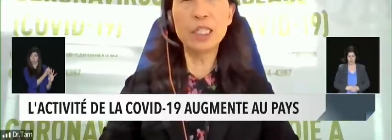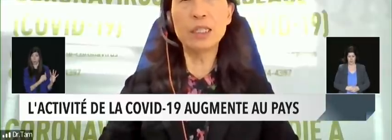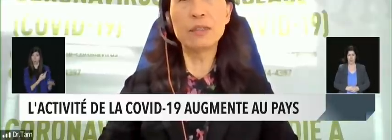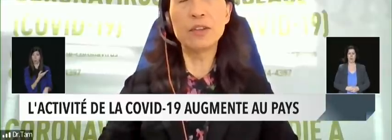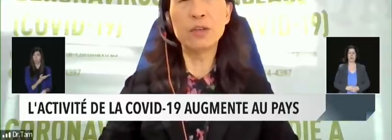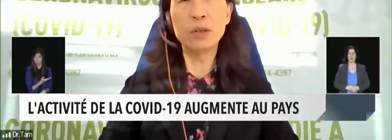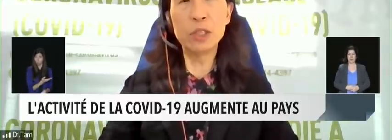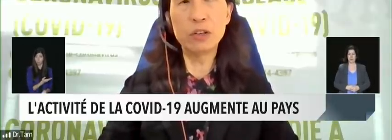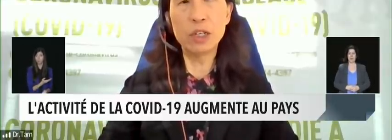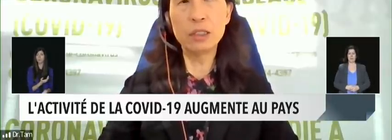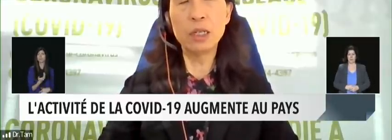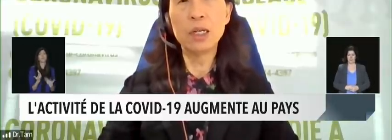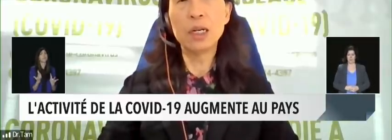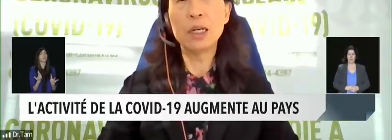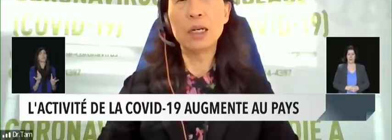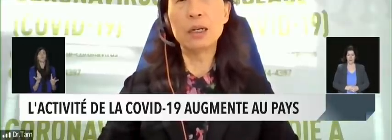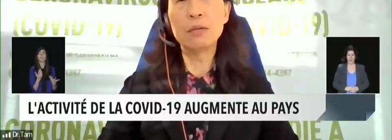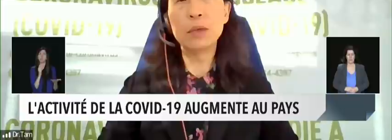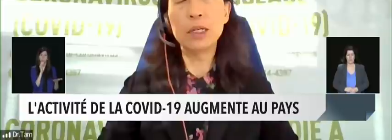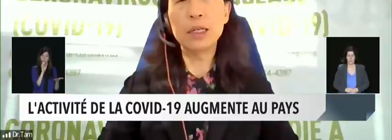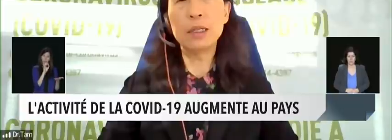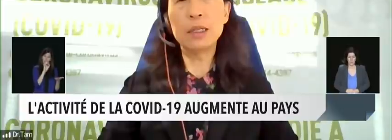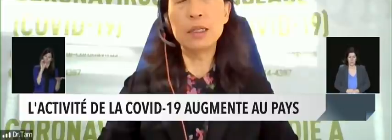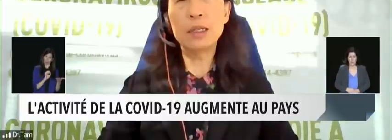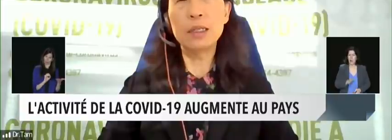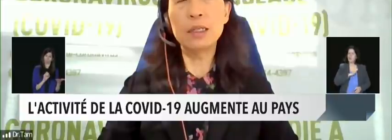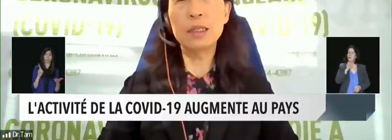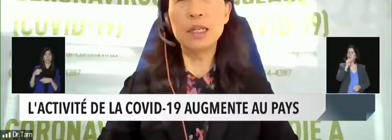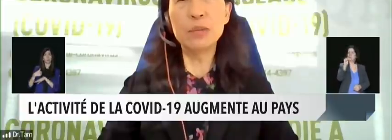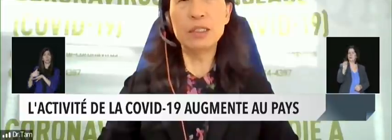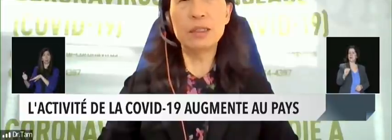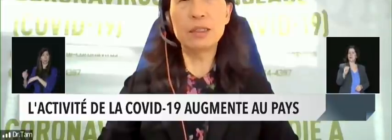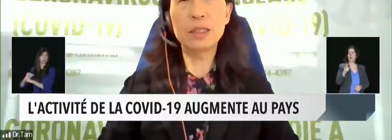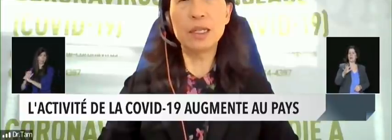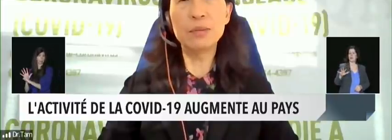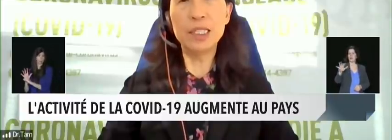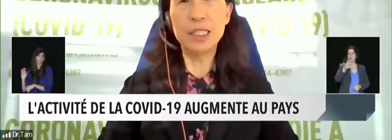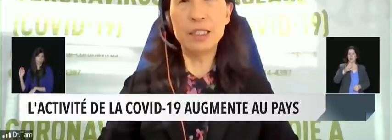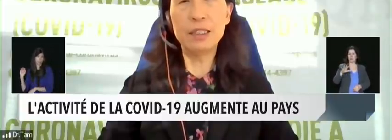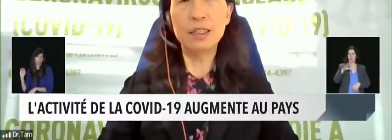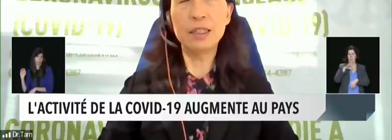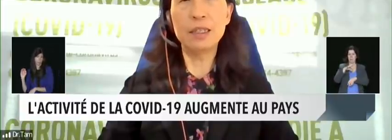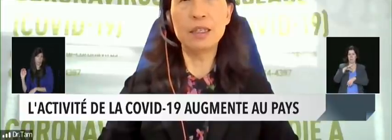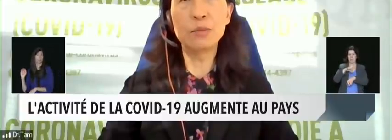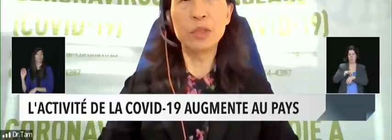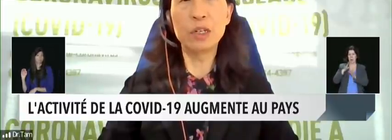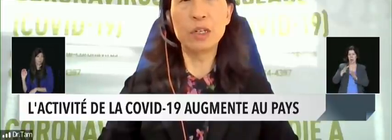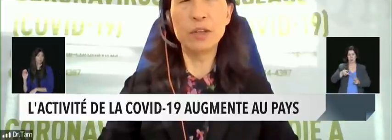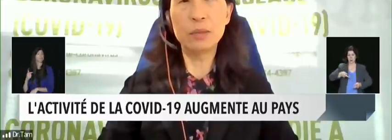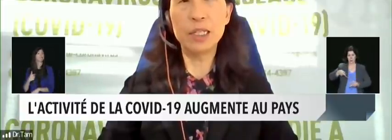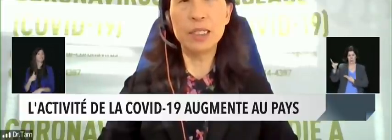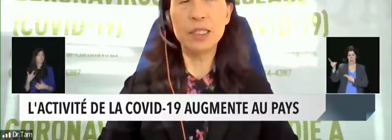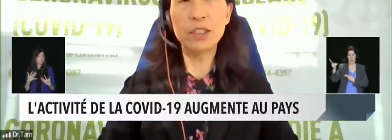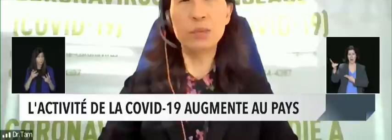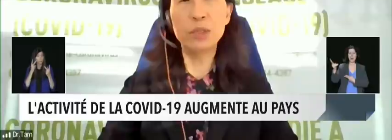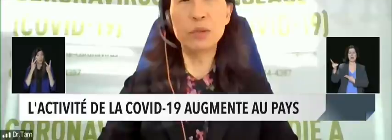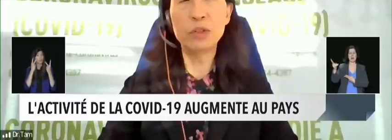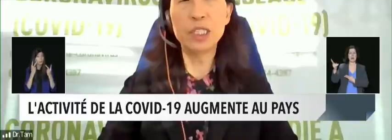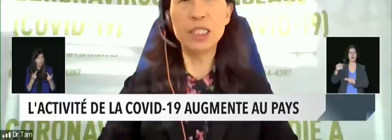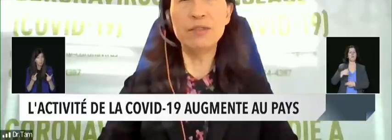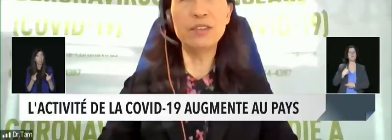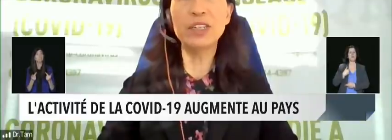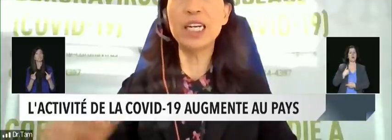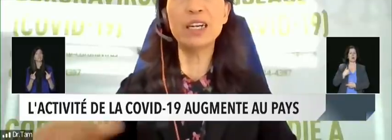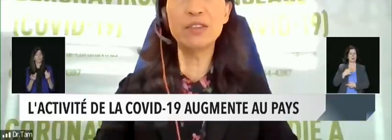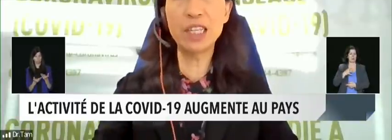directly because of Omicron, the numbers that I'm seeing of